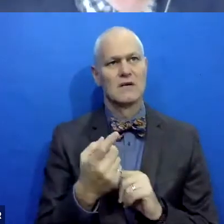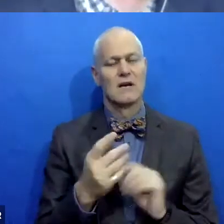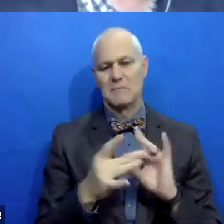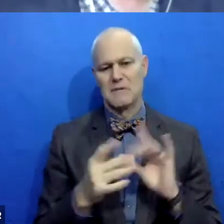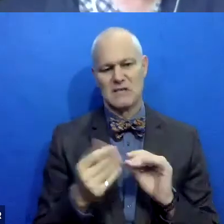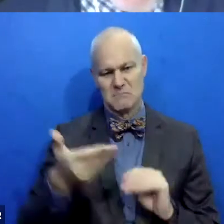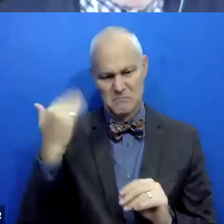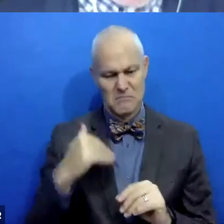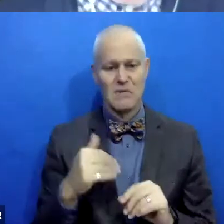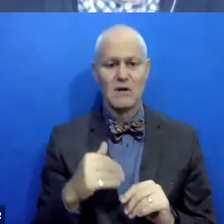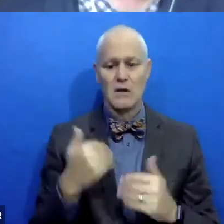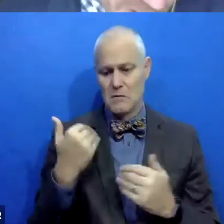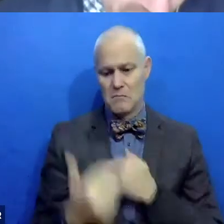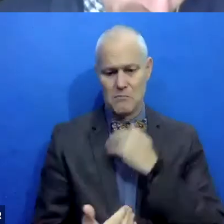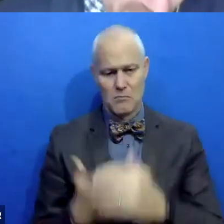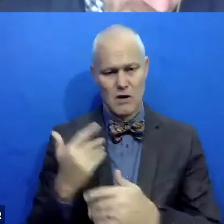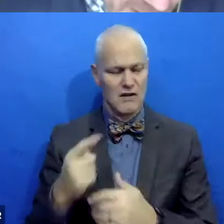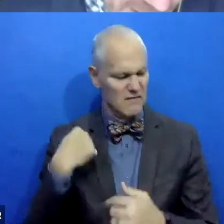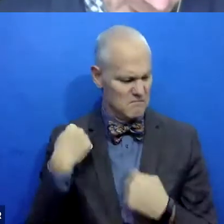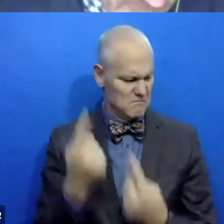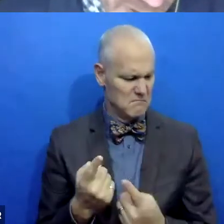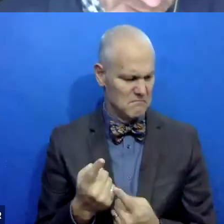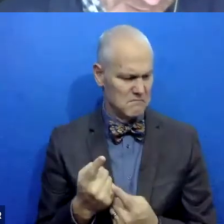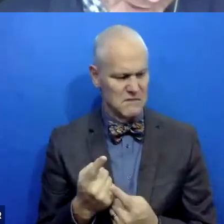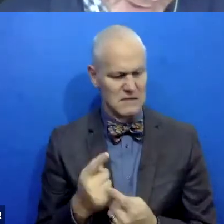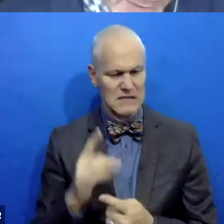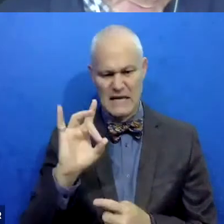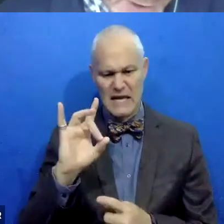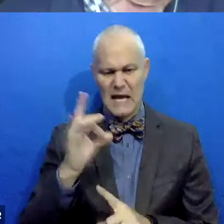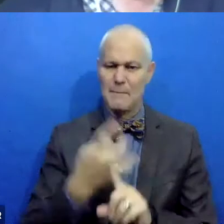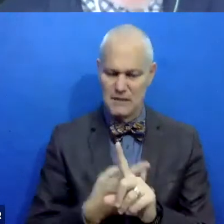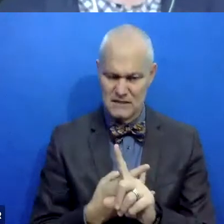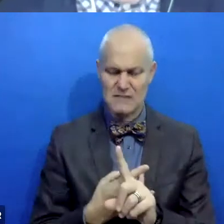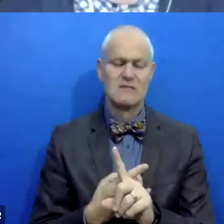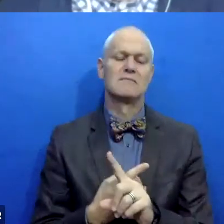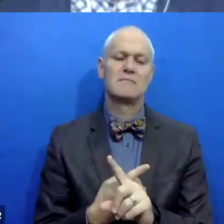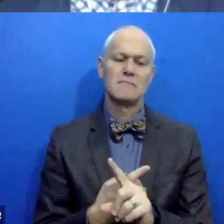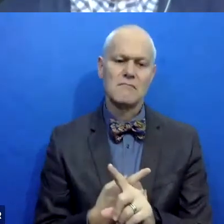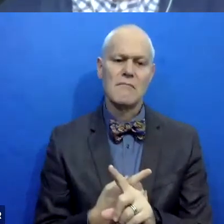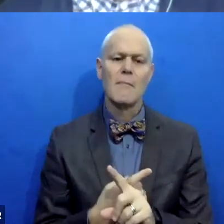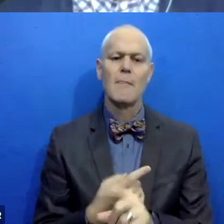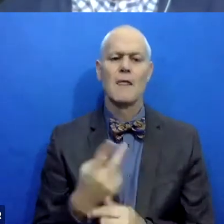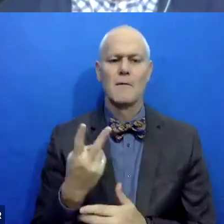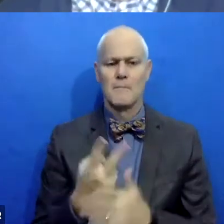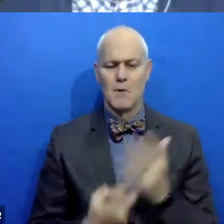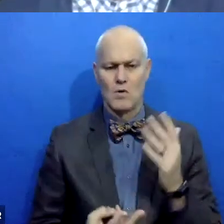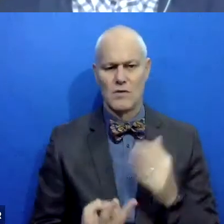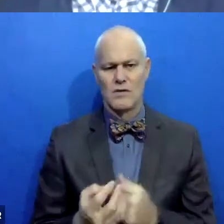the process has been, been going on for about eight months and we have, uh, both, um,